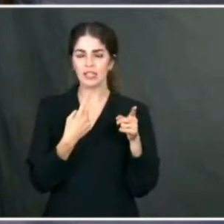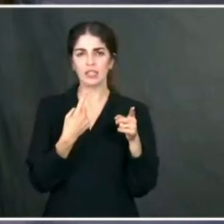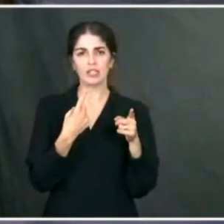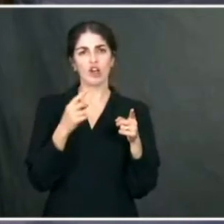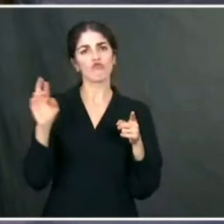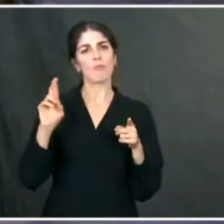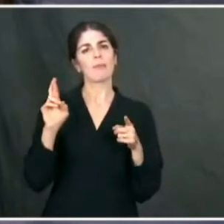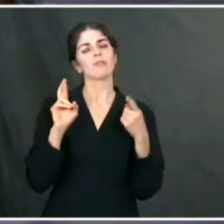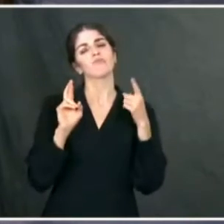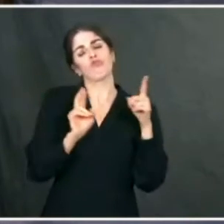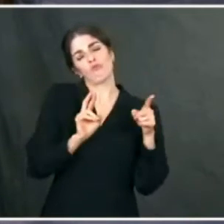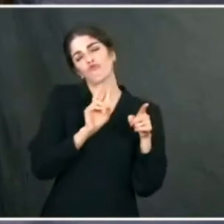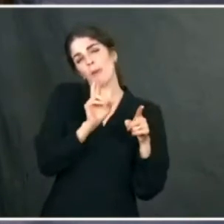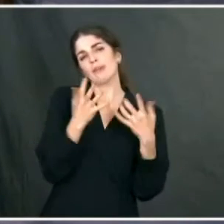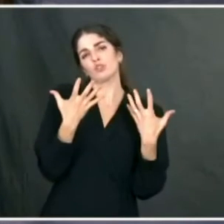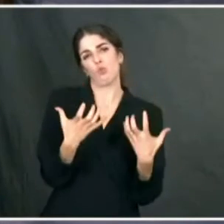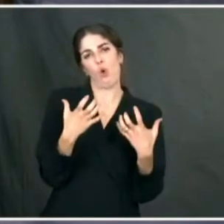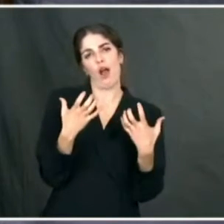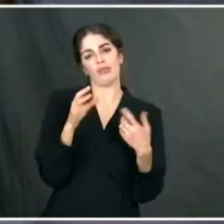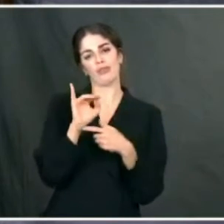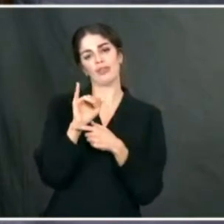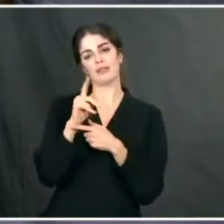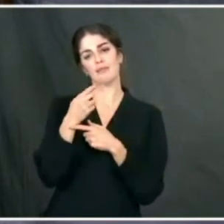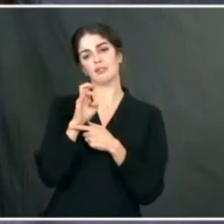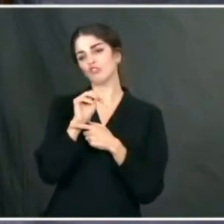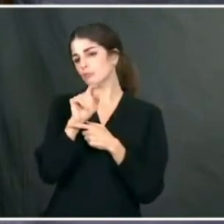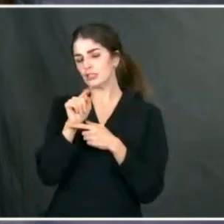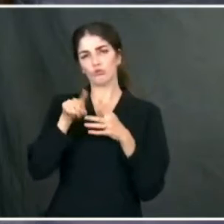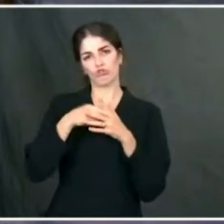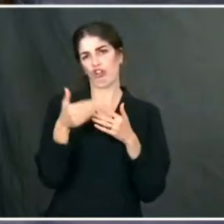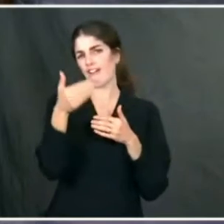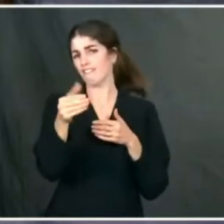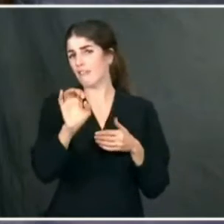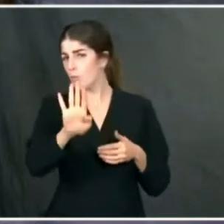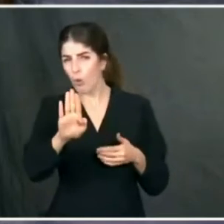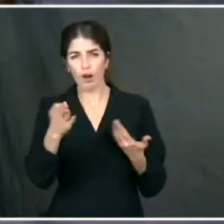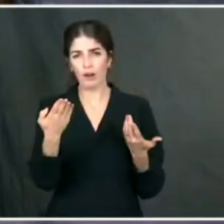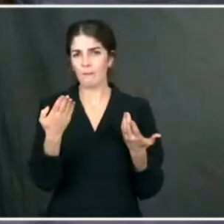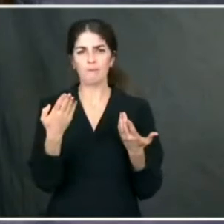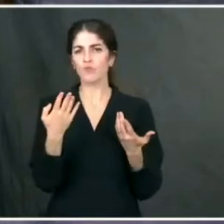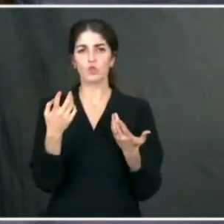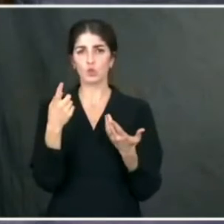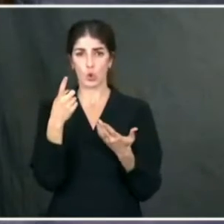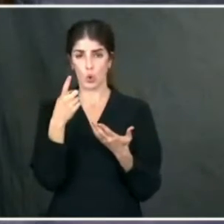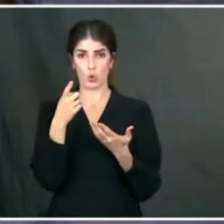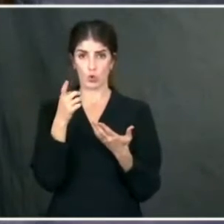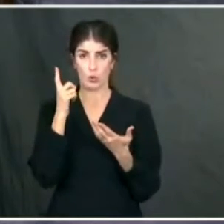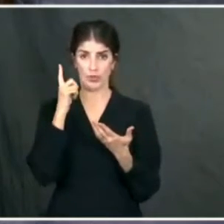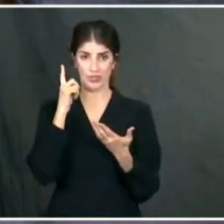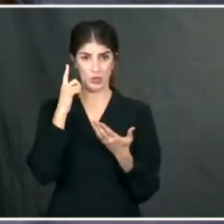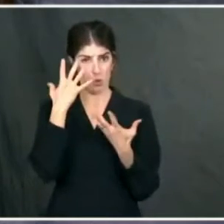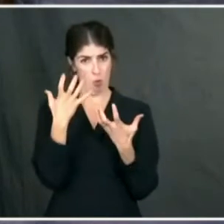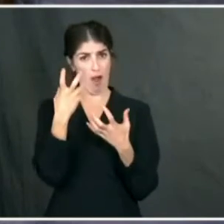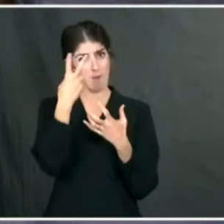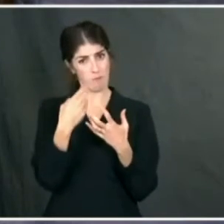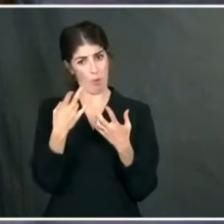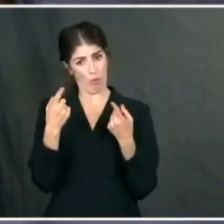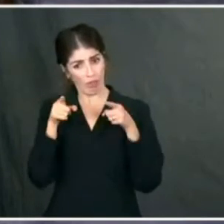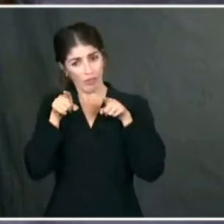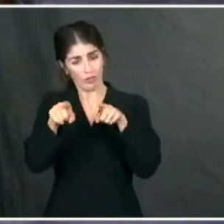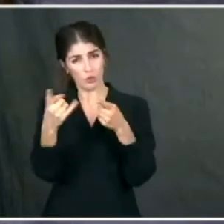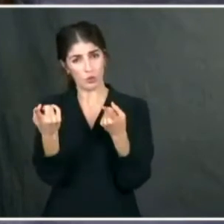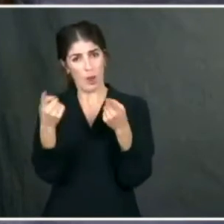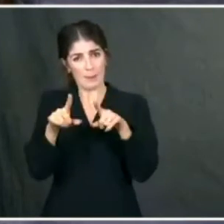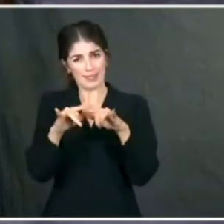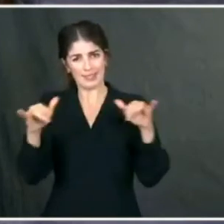start in February. Where do you all stand still now on that? Are you still looking for that both paths to happen at the same time? Would it be